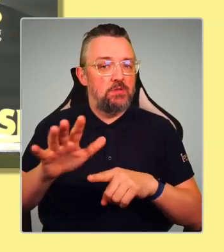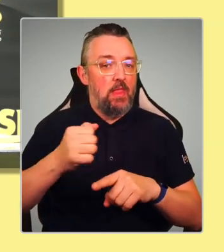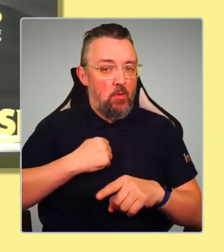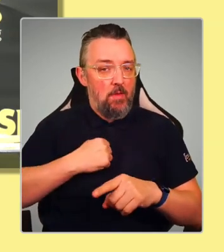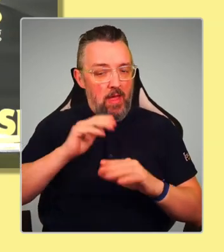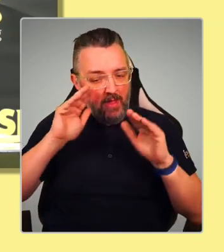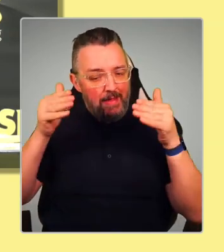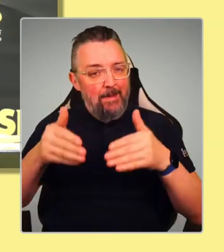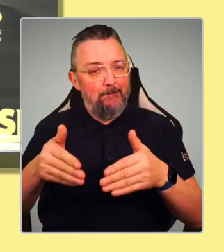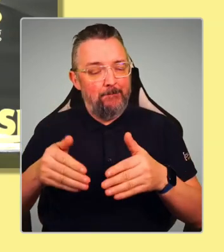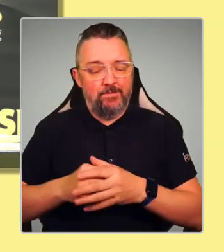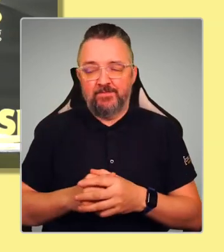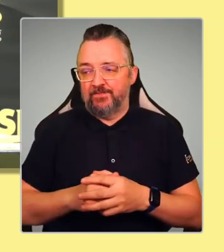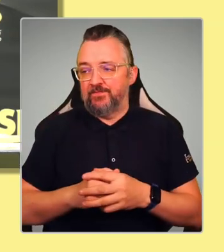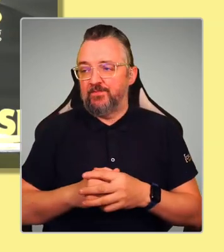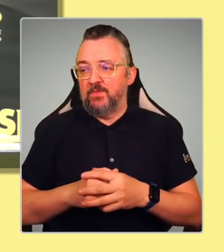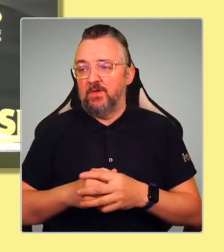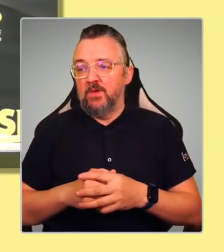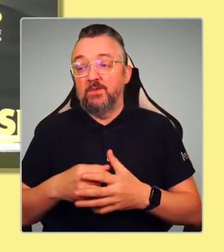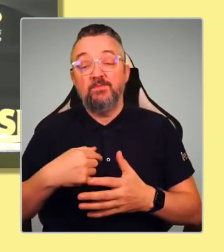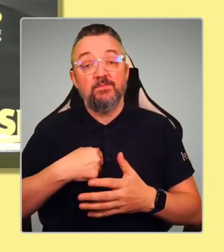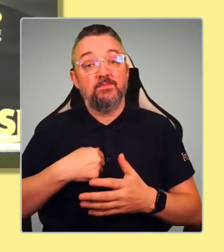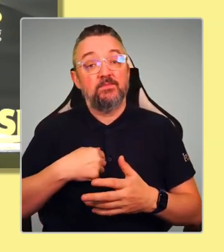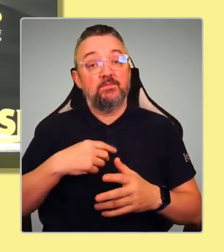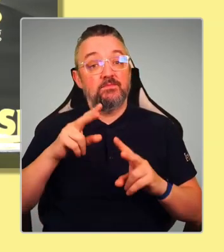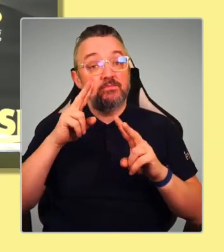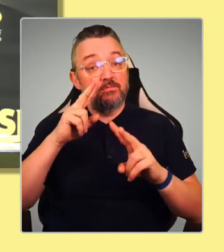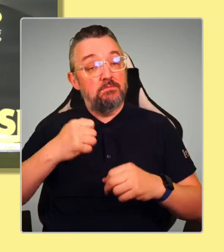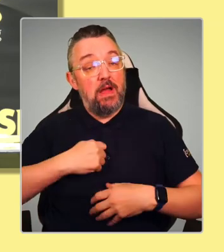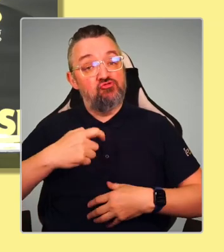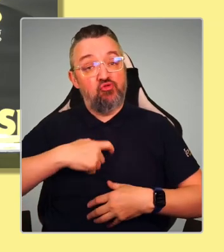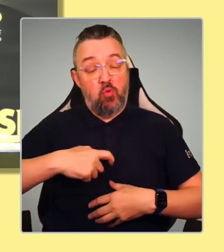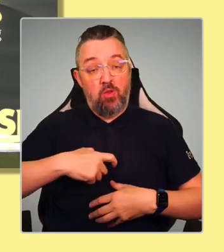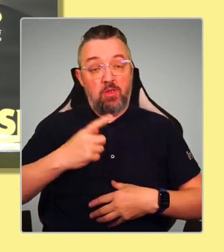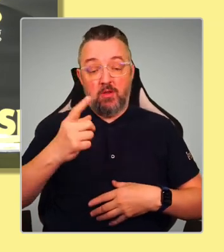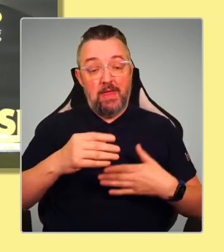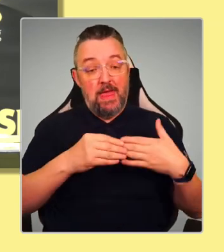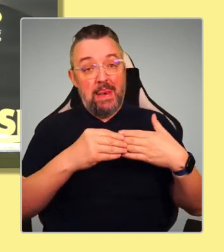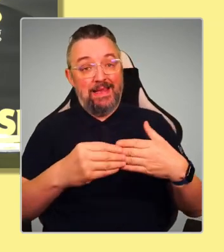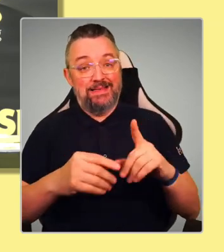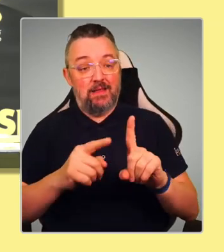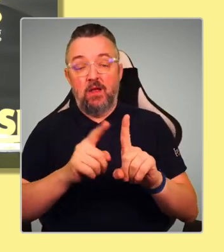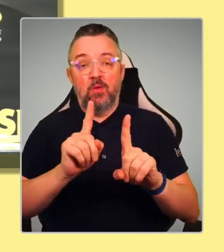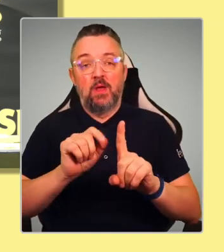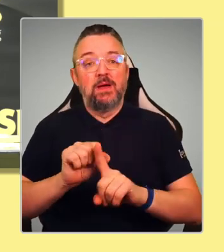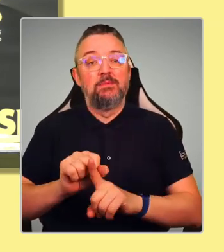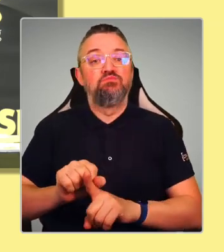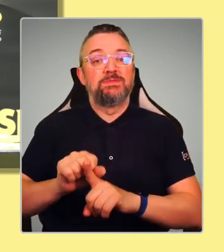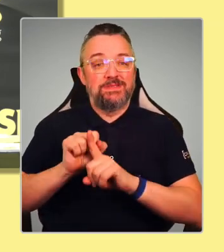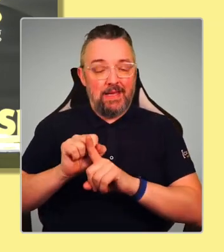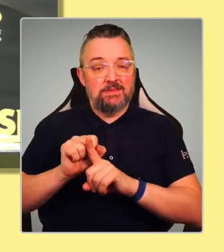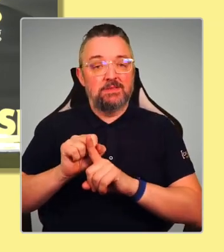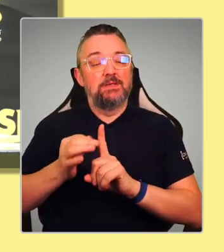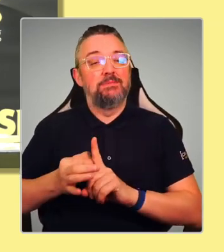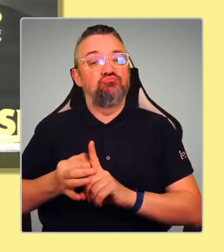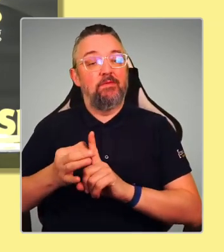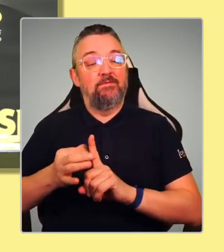So I would see my role as leader or first minister as protecting and advancing the rights of everyone, which is what I've always tried to do.